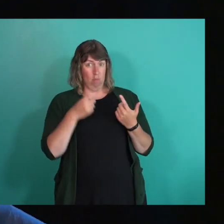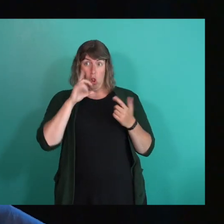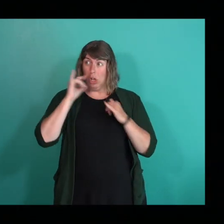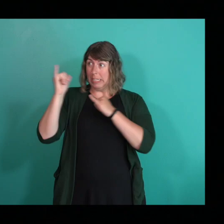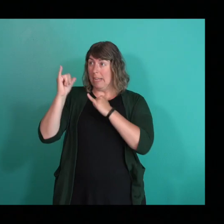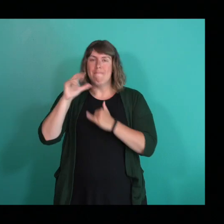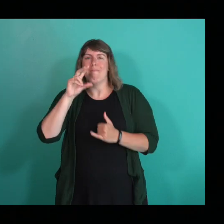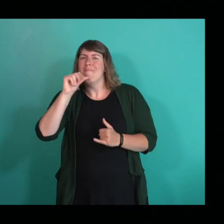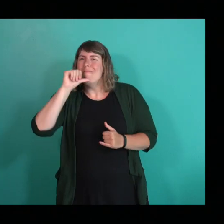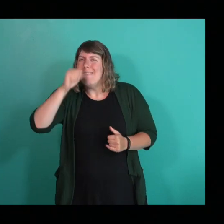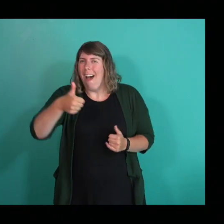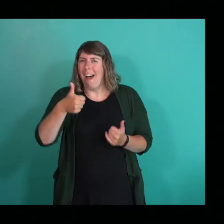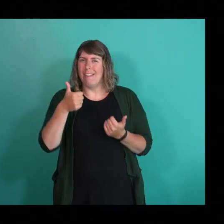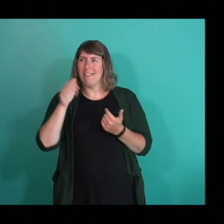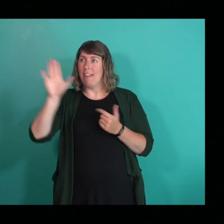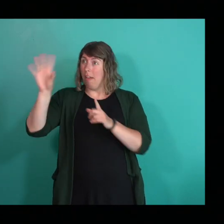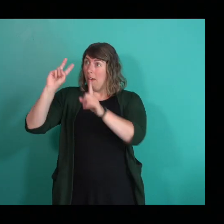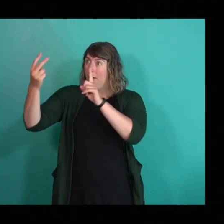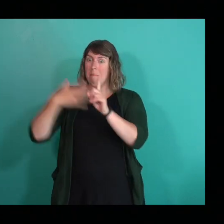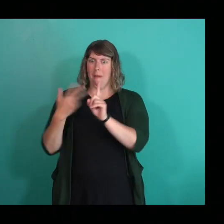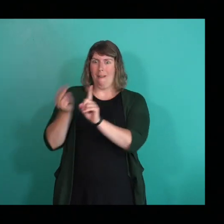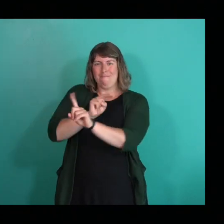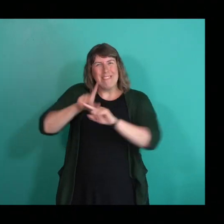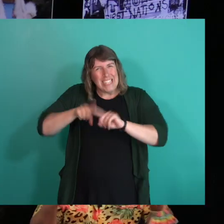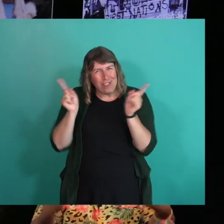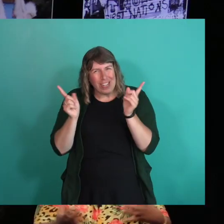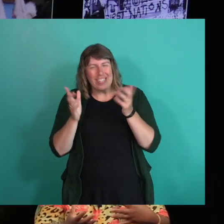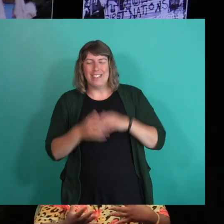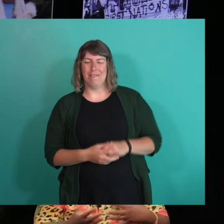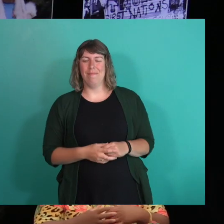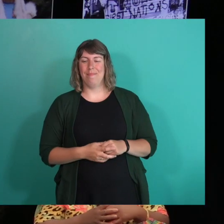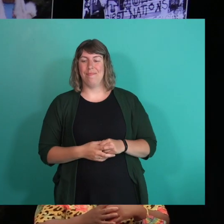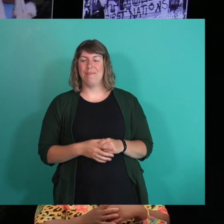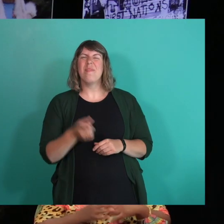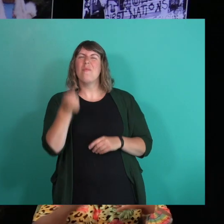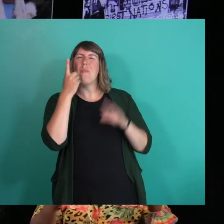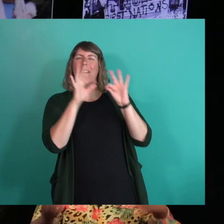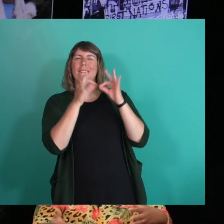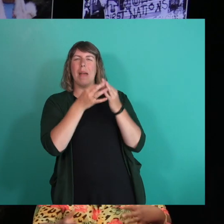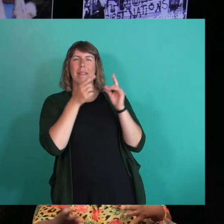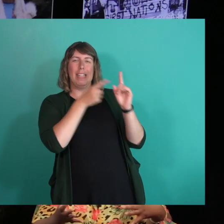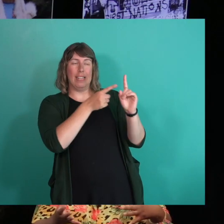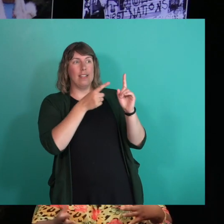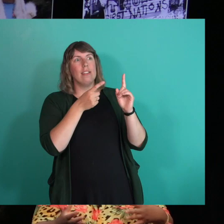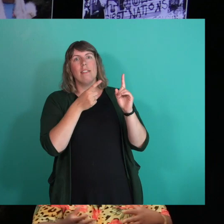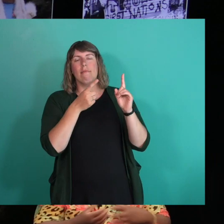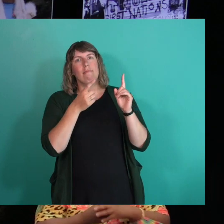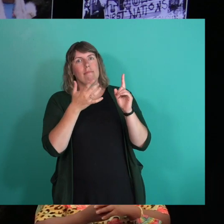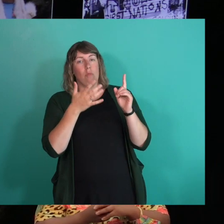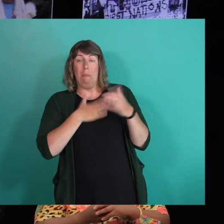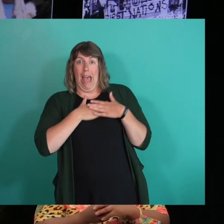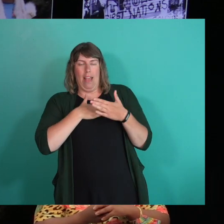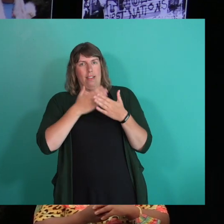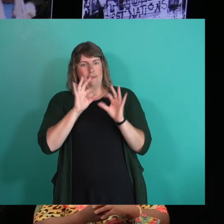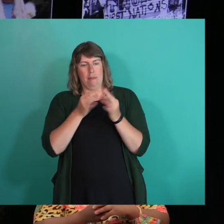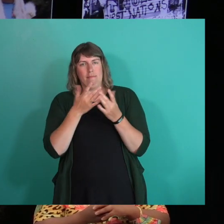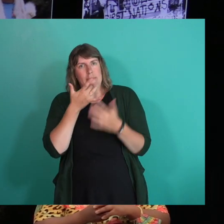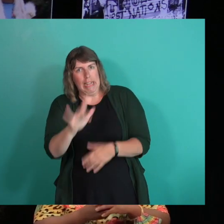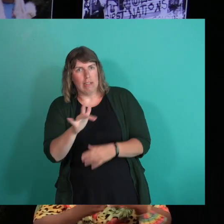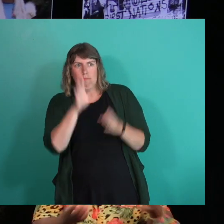different than what other people's version of it is. And I had a family that was very open and accepting of